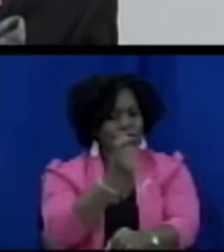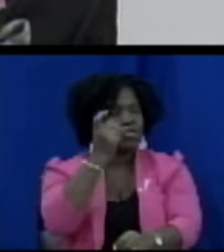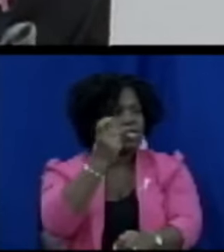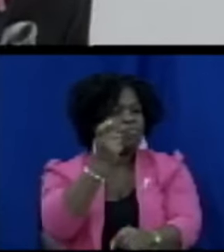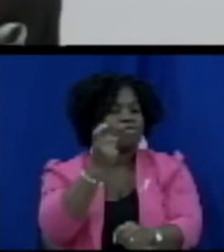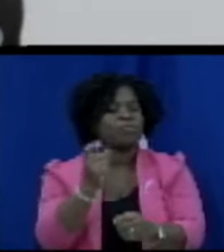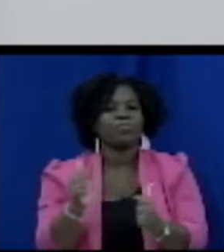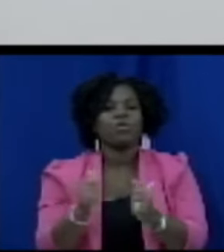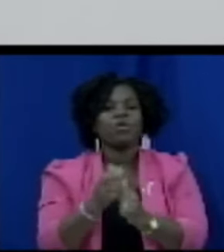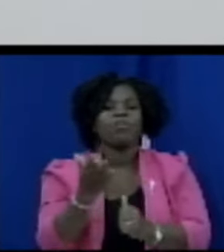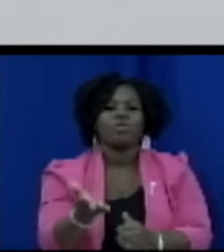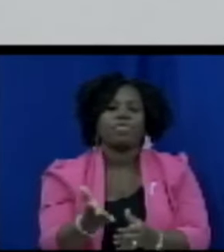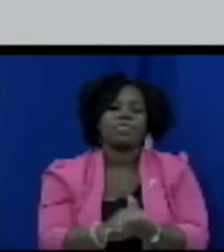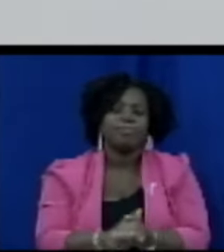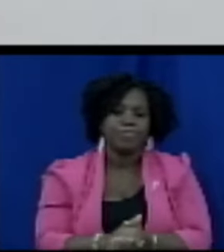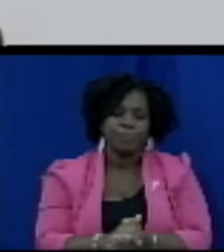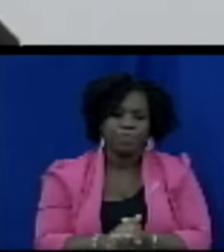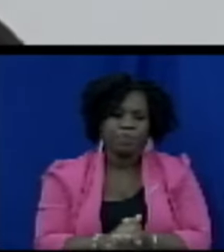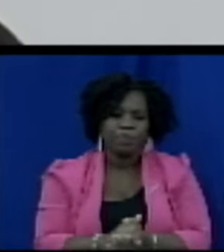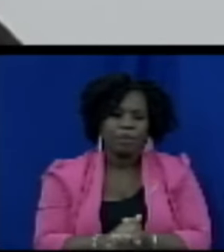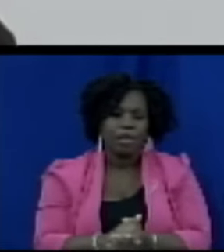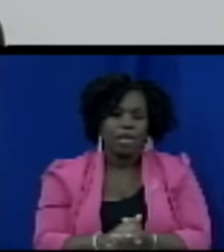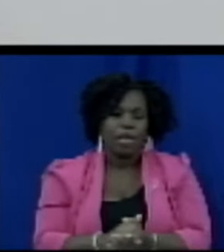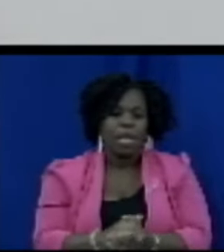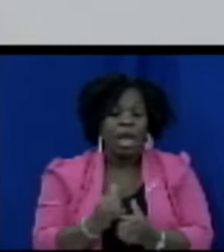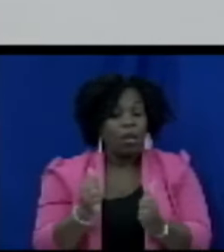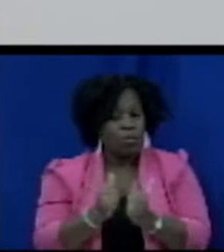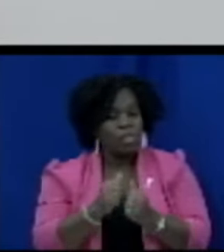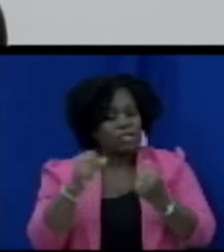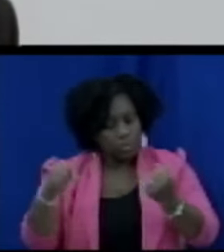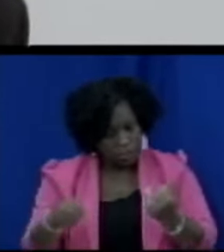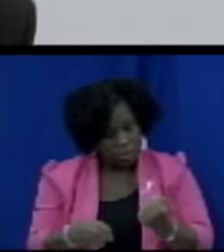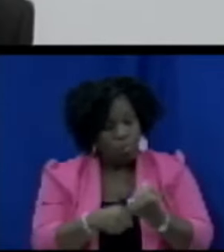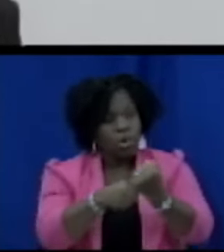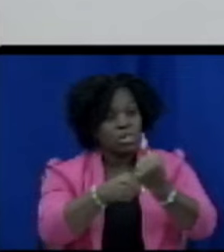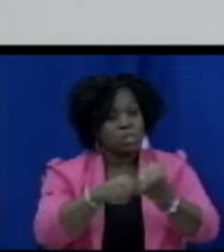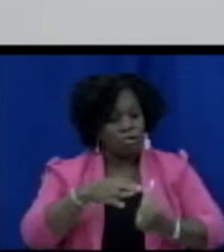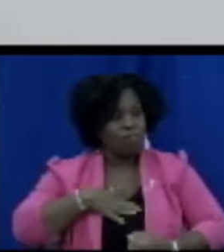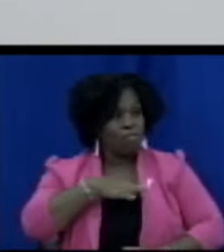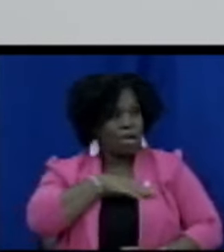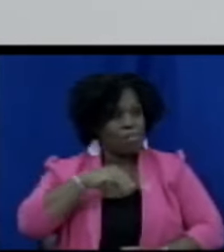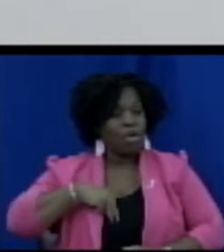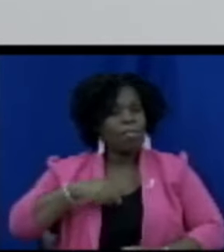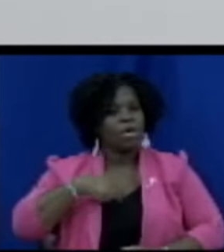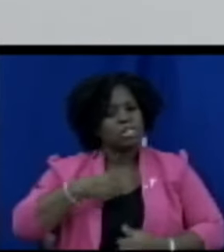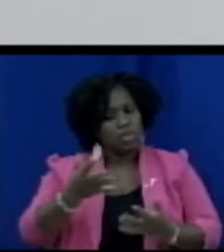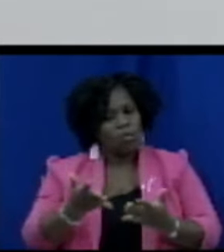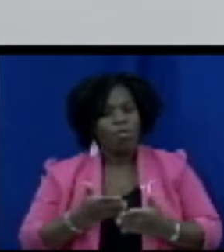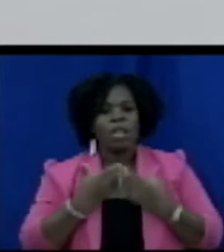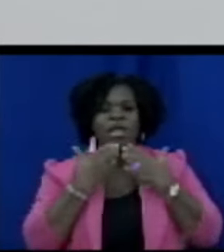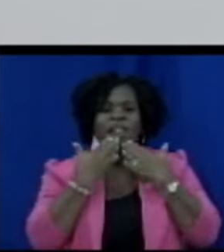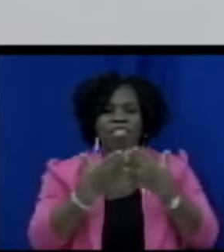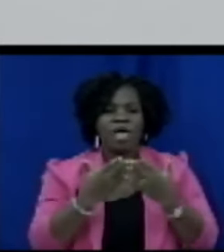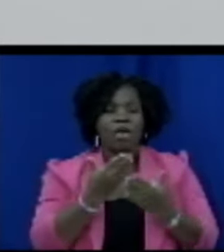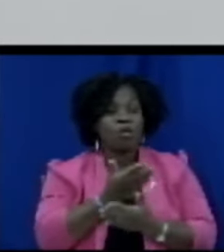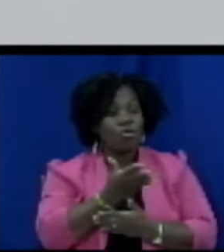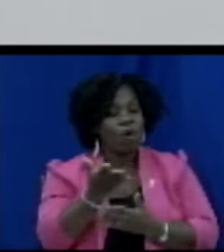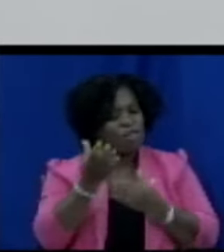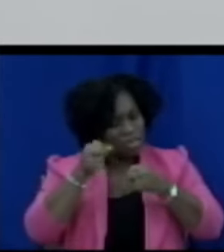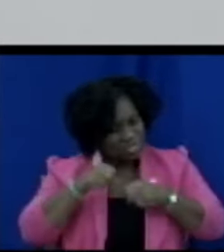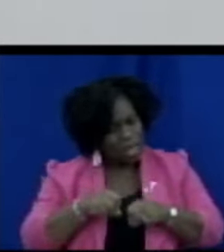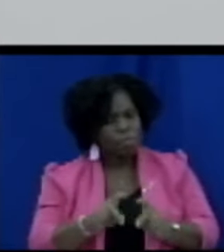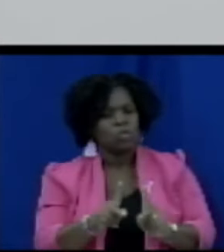those few words my love speaker and with the support of my colleagues I want to thank you all for this